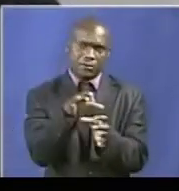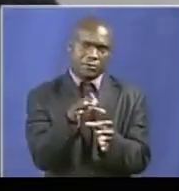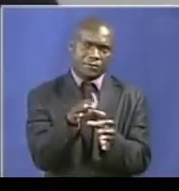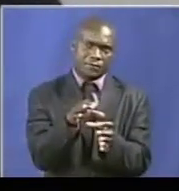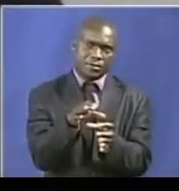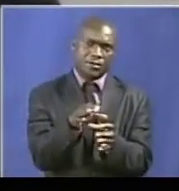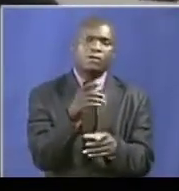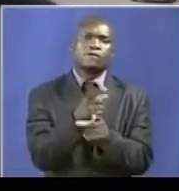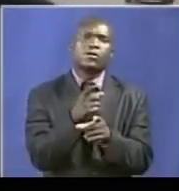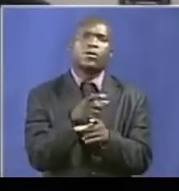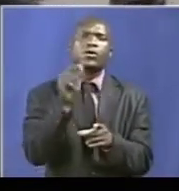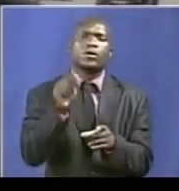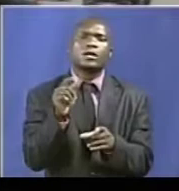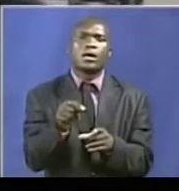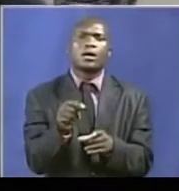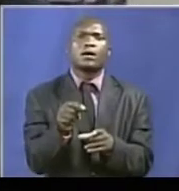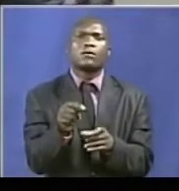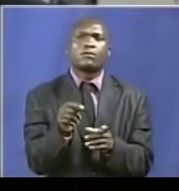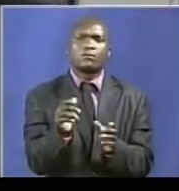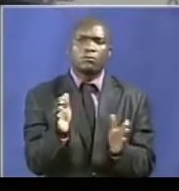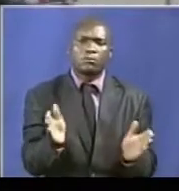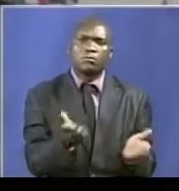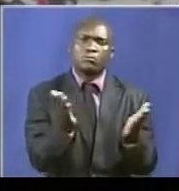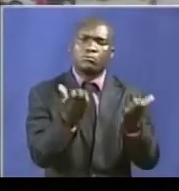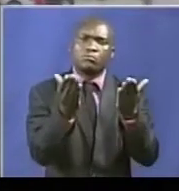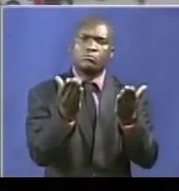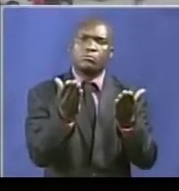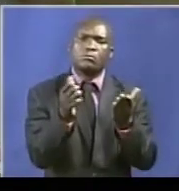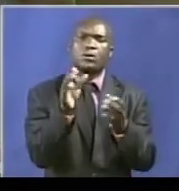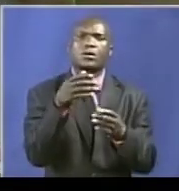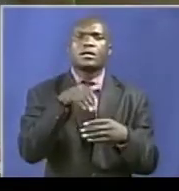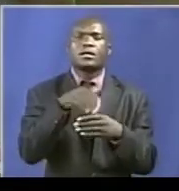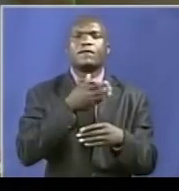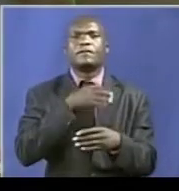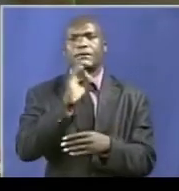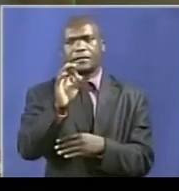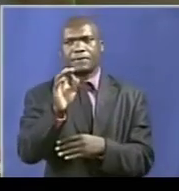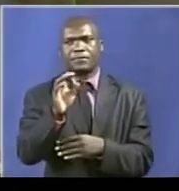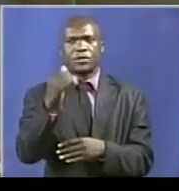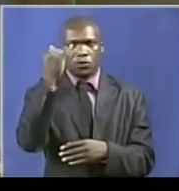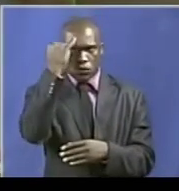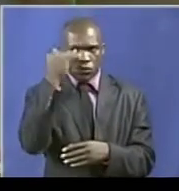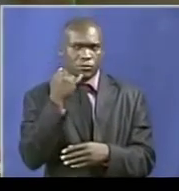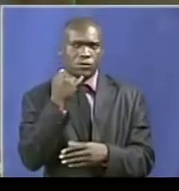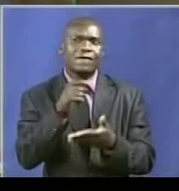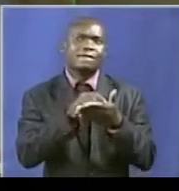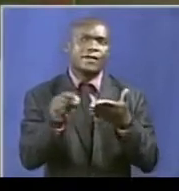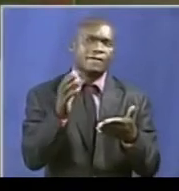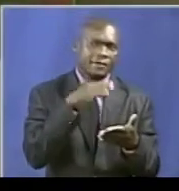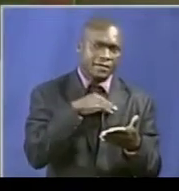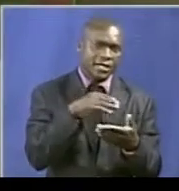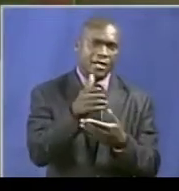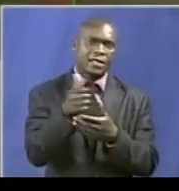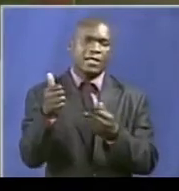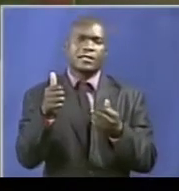or to what is now supposed to be obtaining in the government. Dr. Joyce Mujuru was fired along with seven